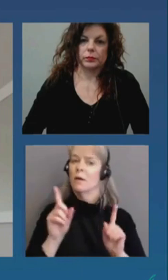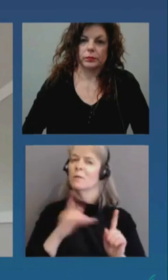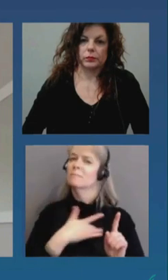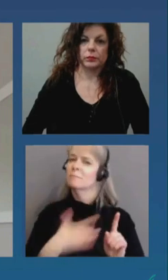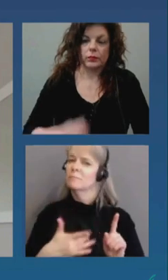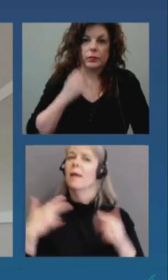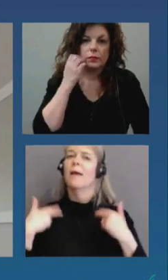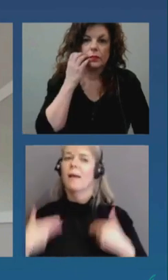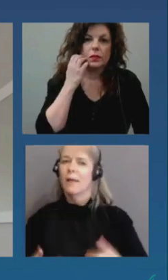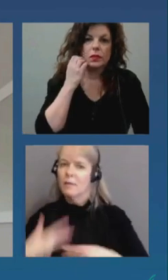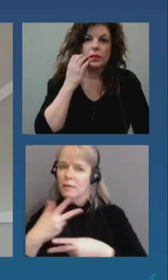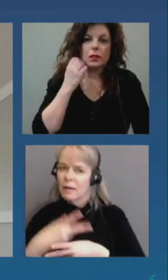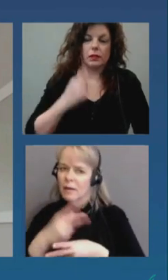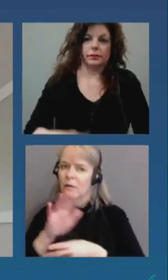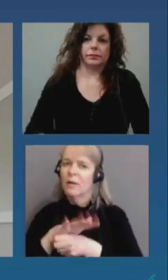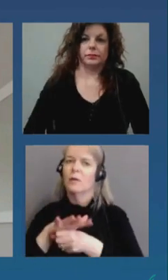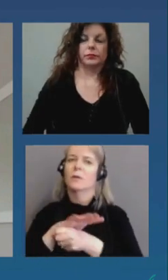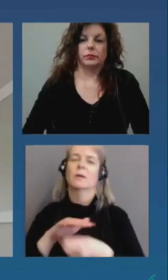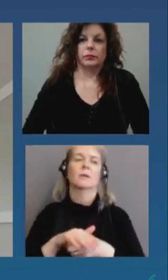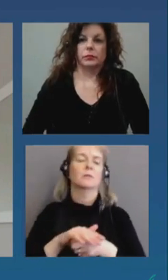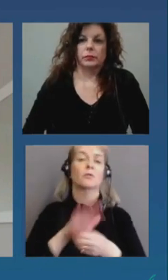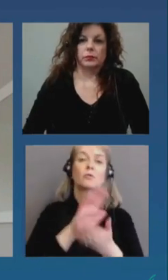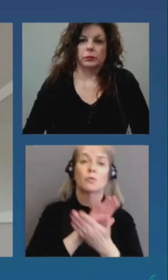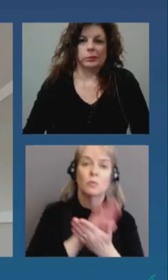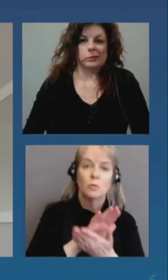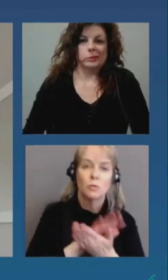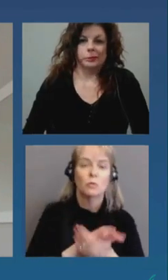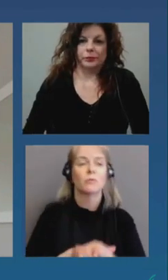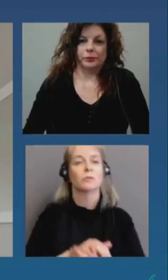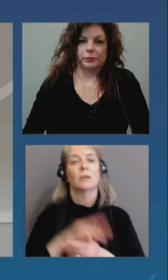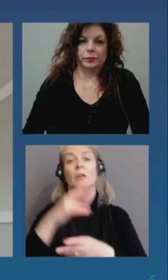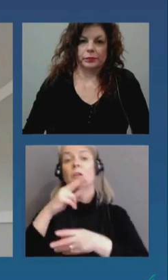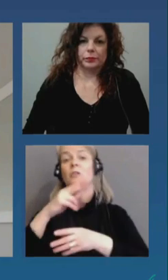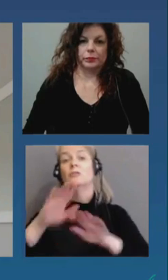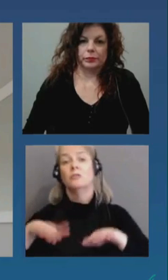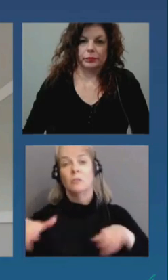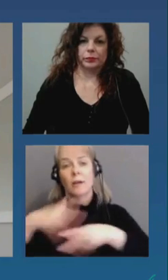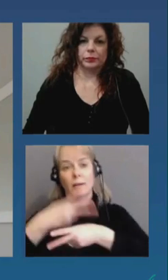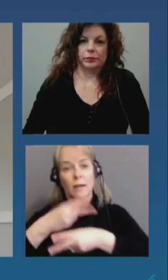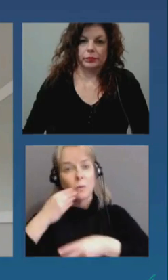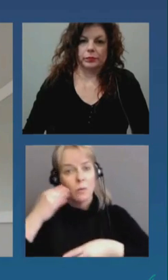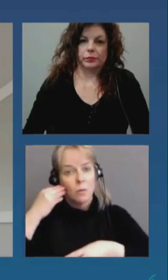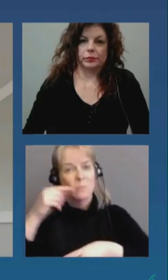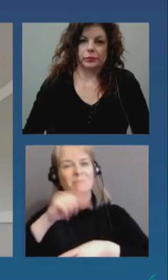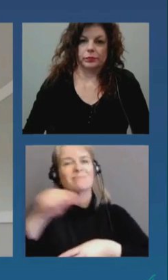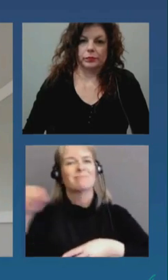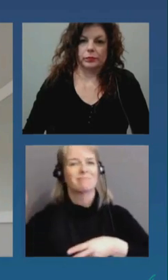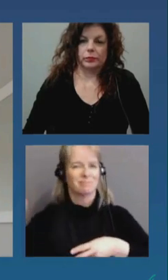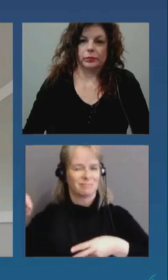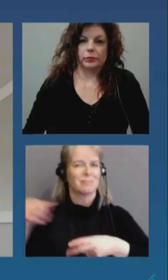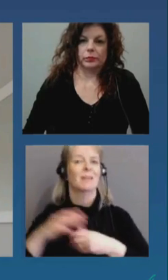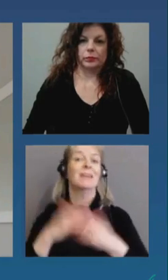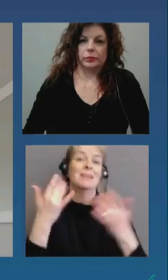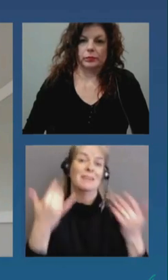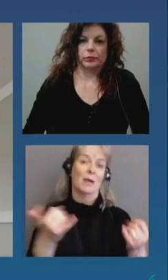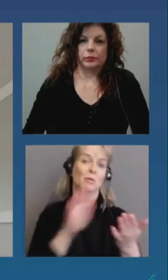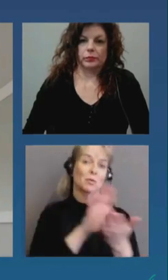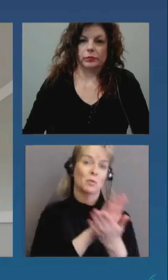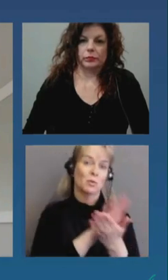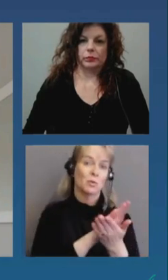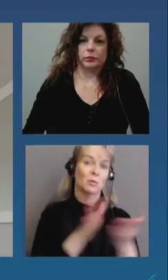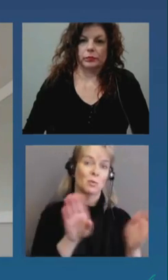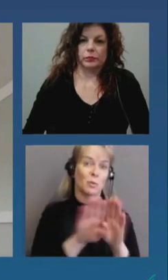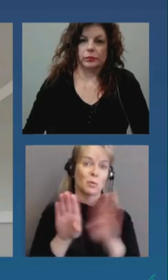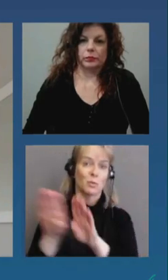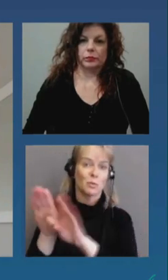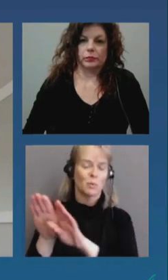and in schools and in child care of course with schools closed we start to see a decline in the outbreaks detected